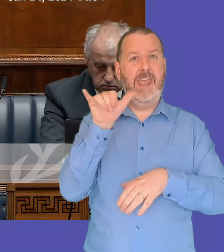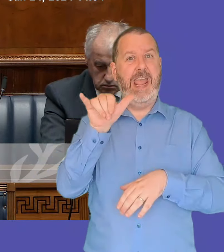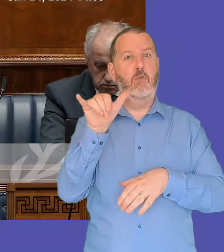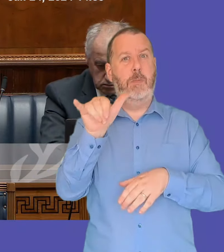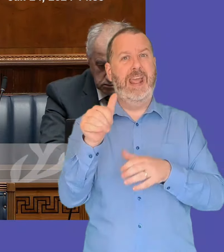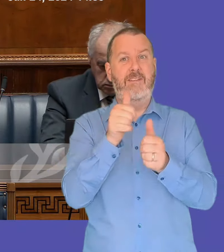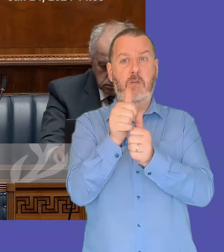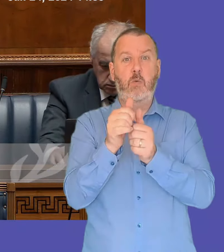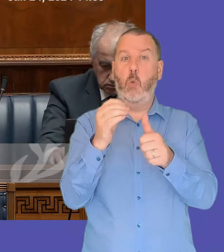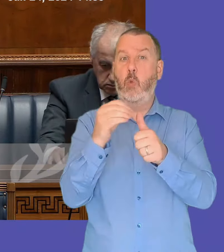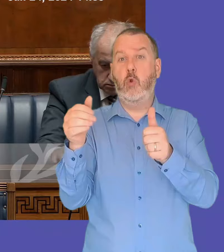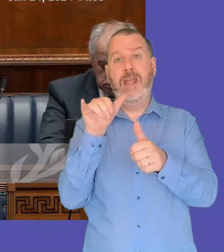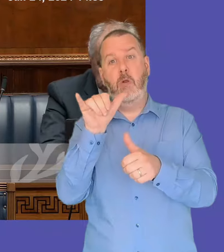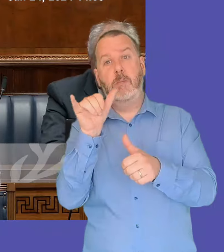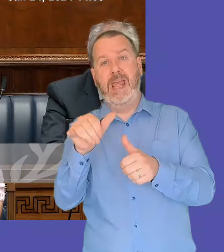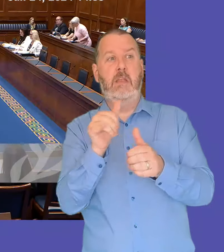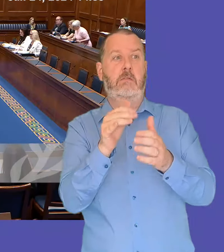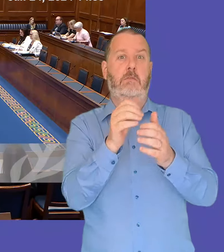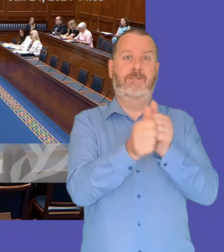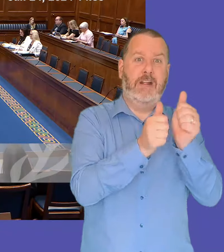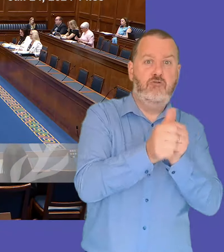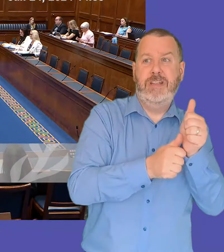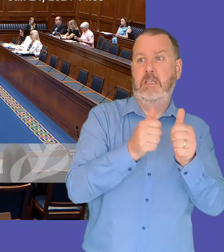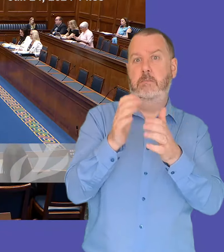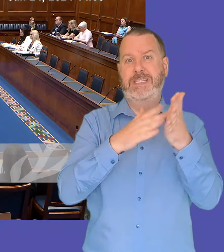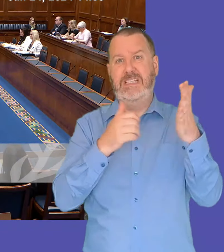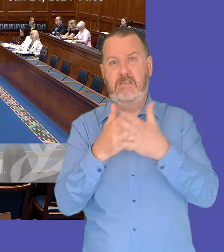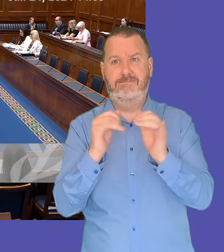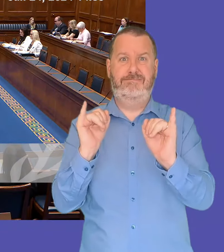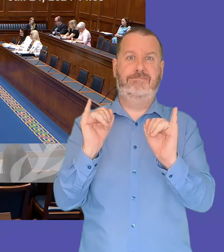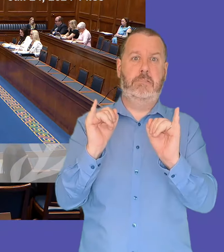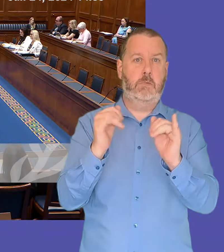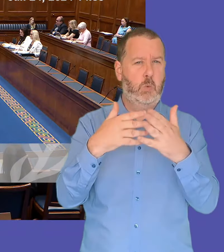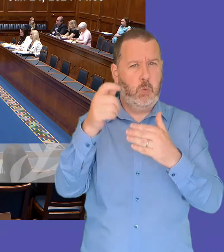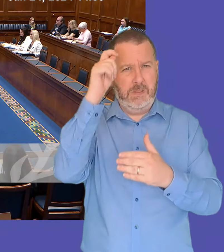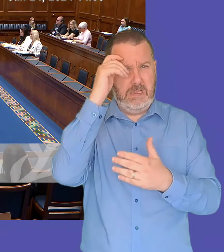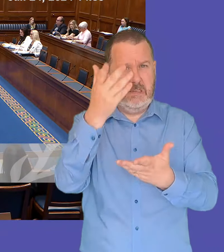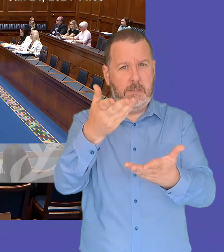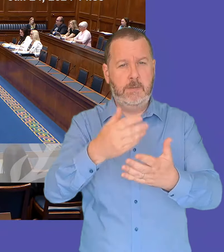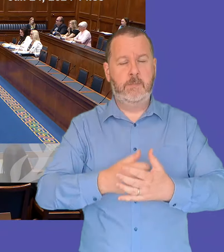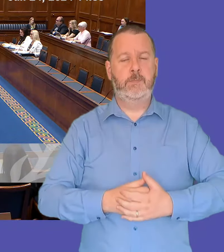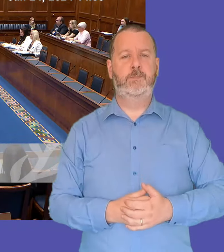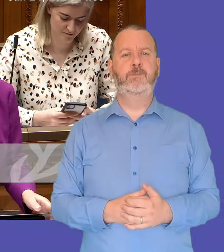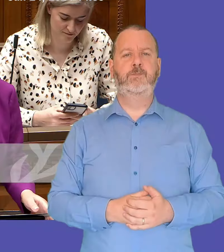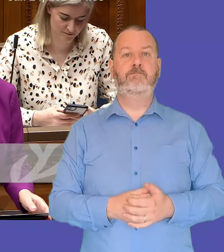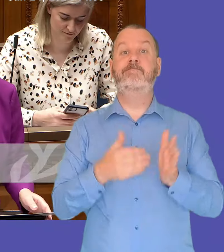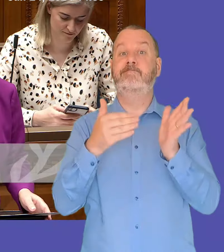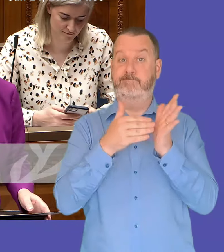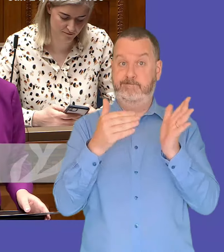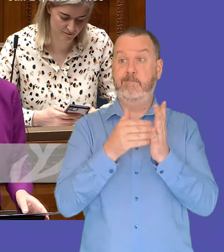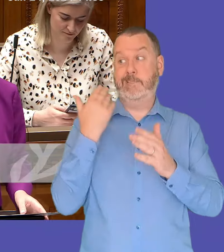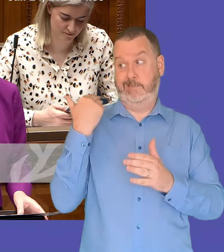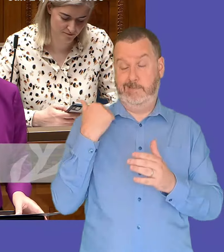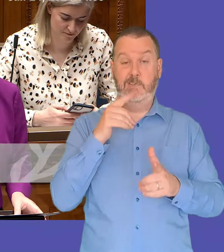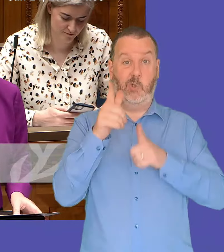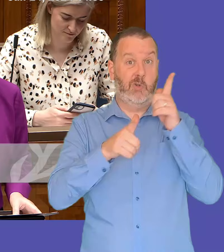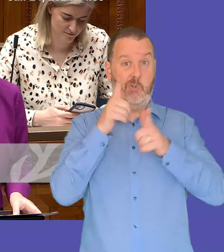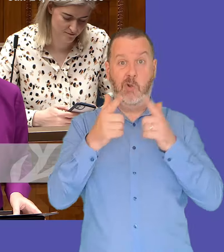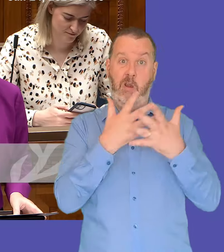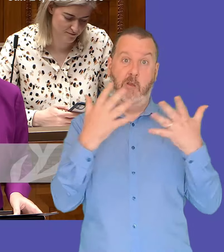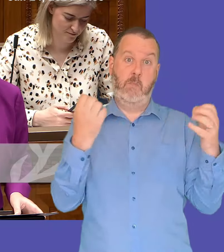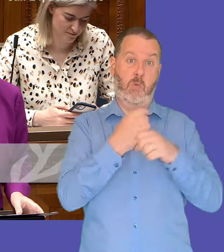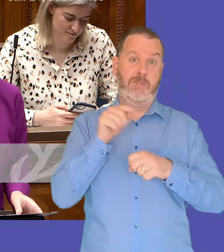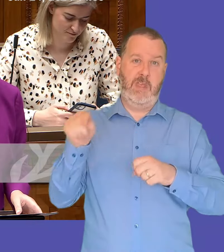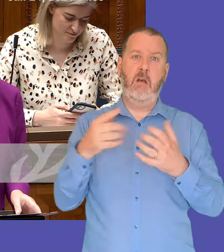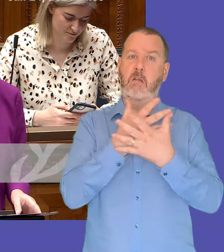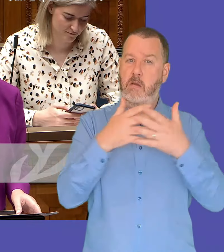assessment of the potential impact first minister yeah i know this is very current in the media and obviously a major employer so we need to work